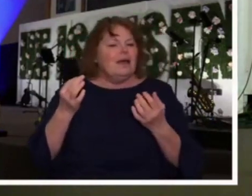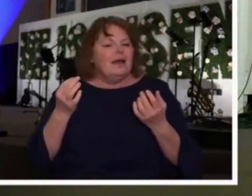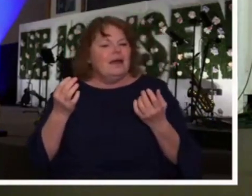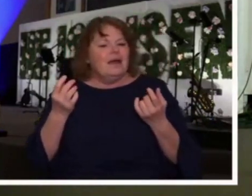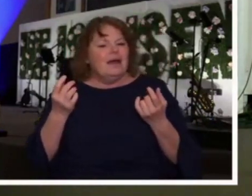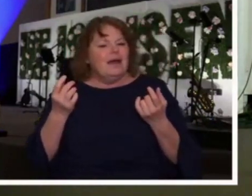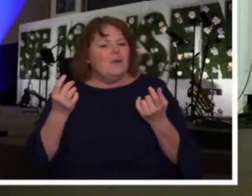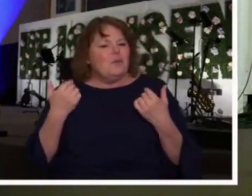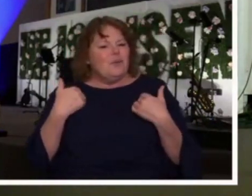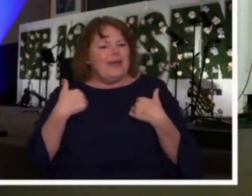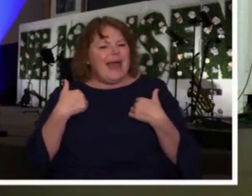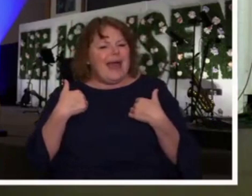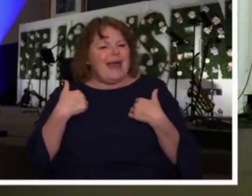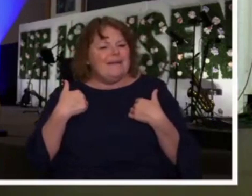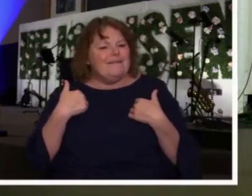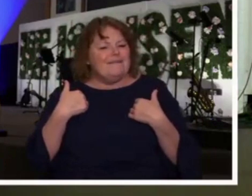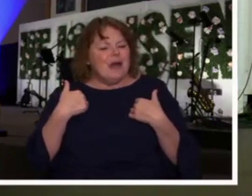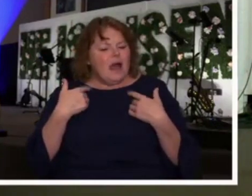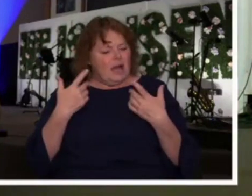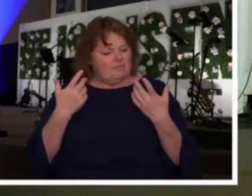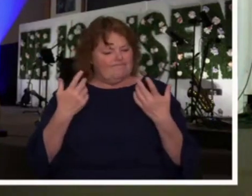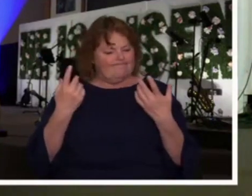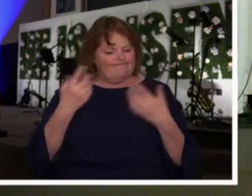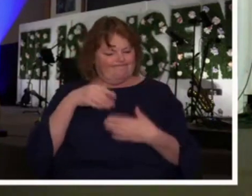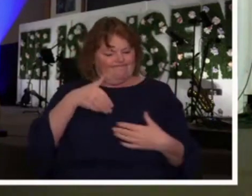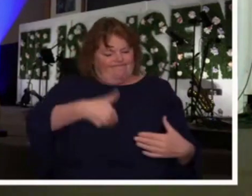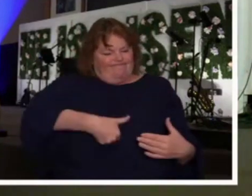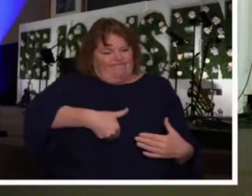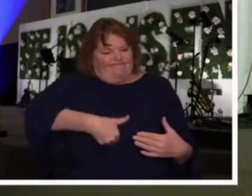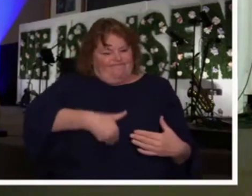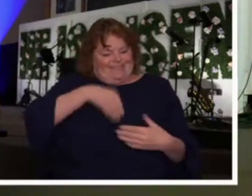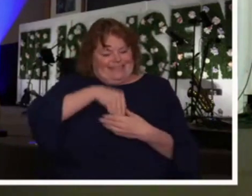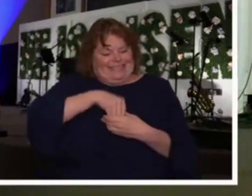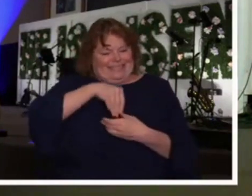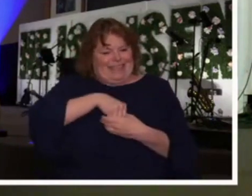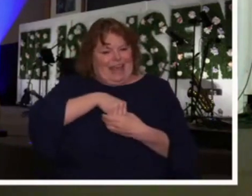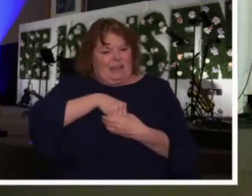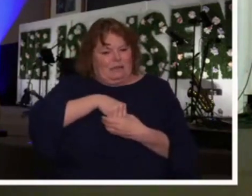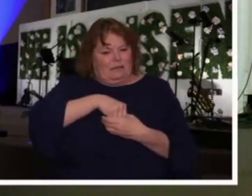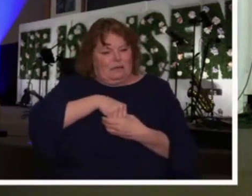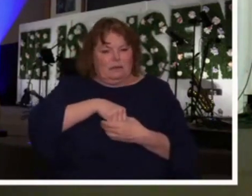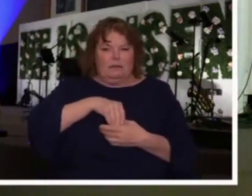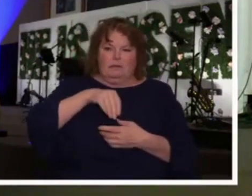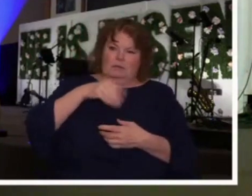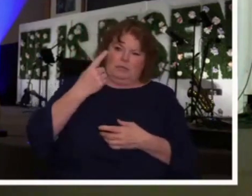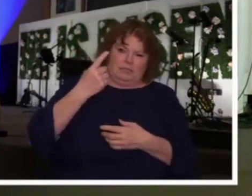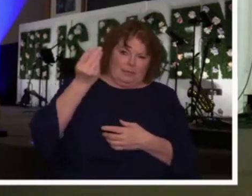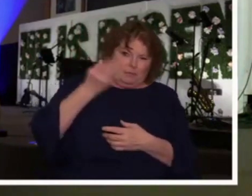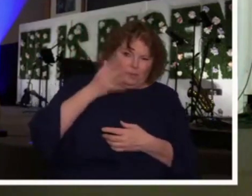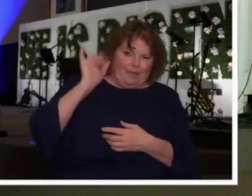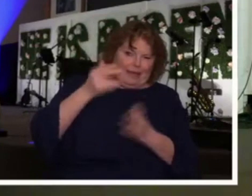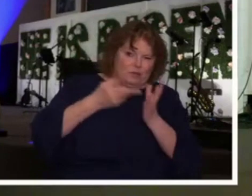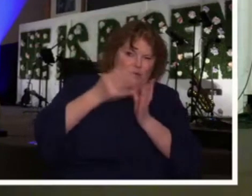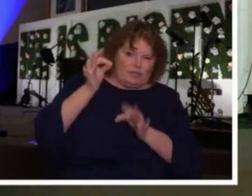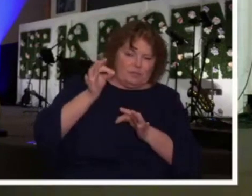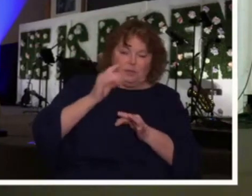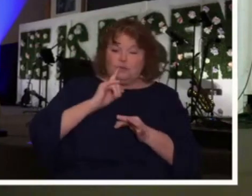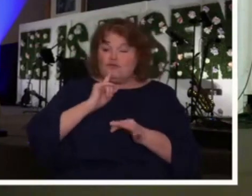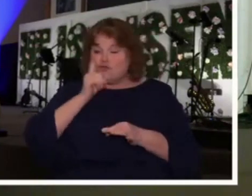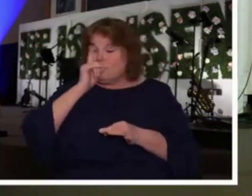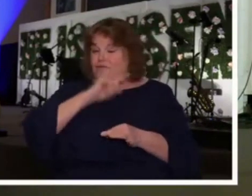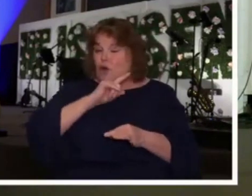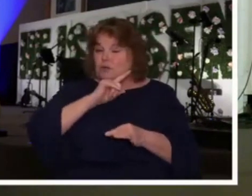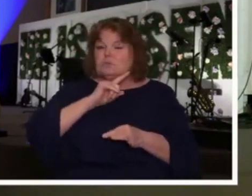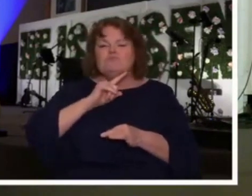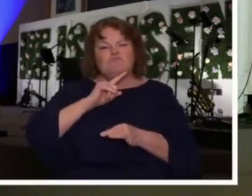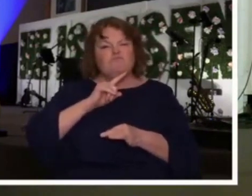it's called a check of the Spirit, to know whether it is genuine or whether it is false. And I